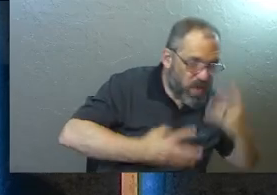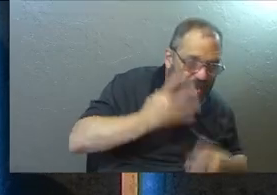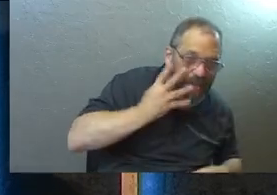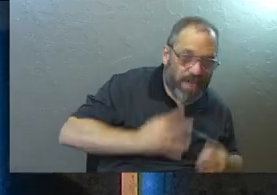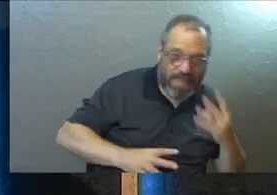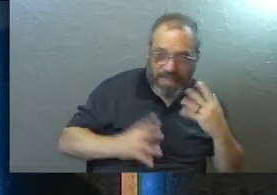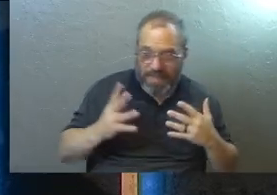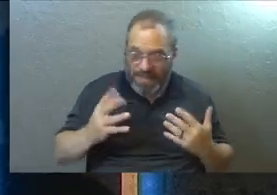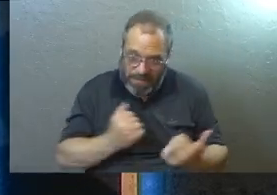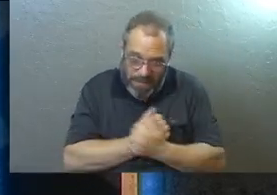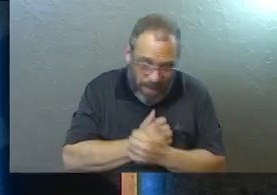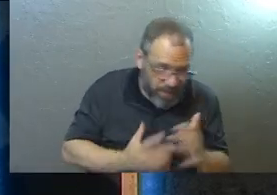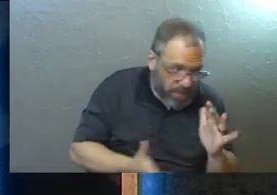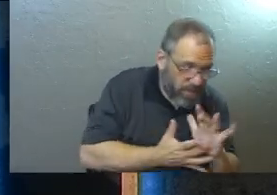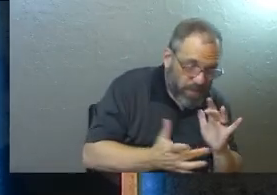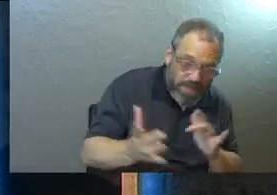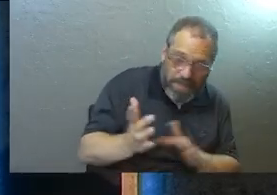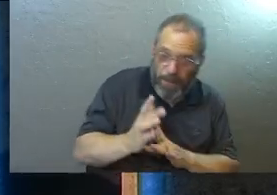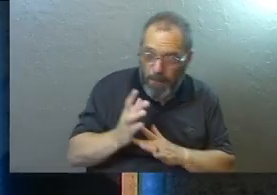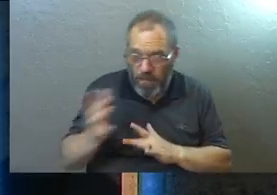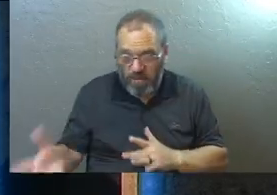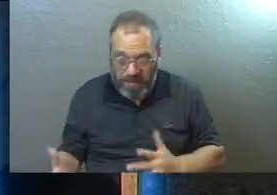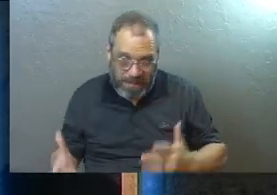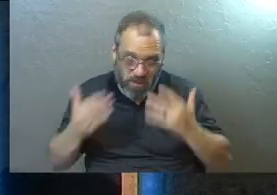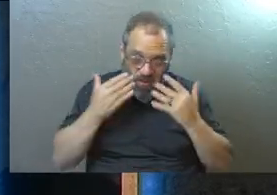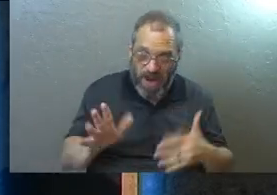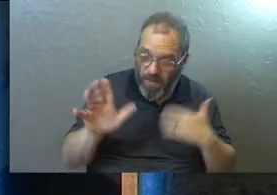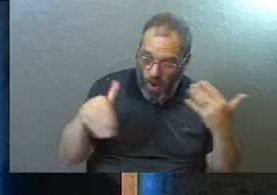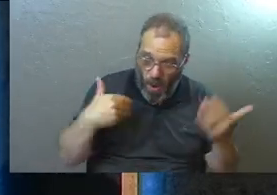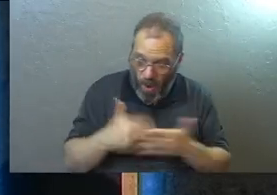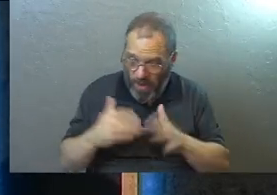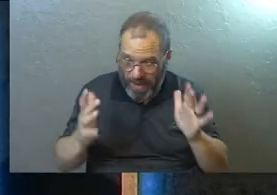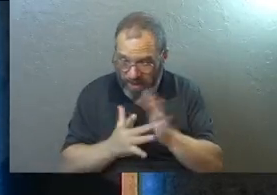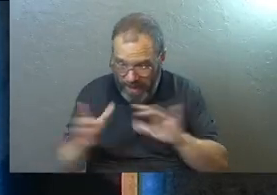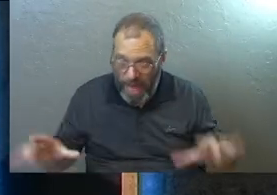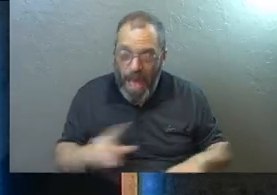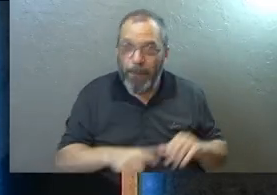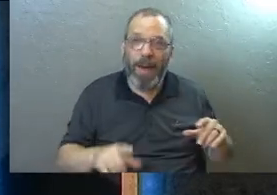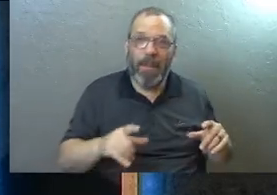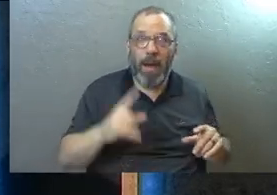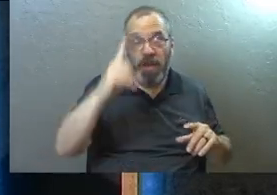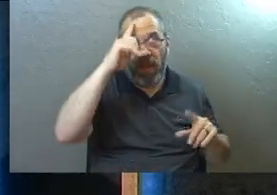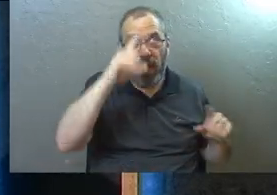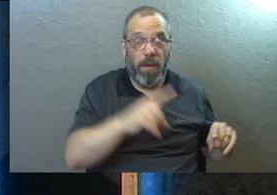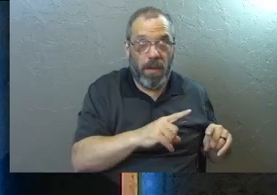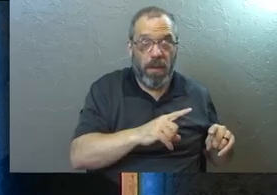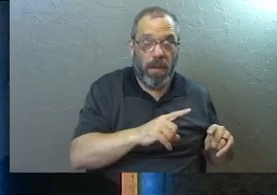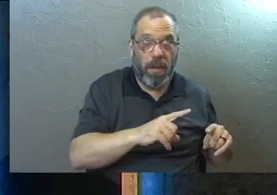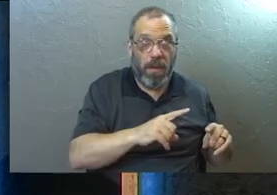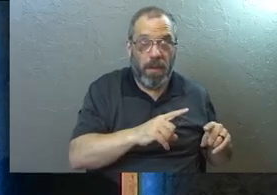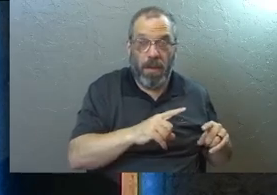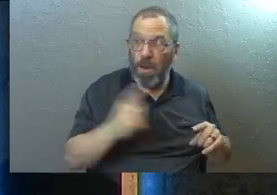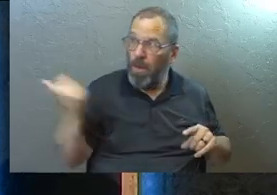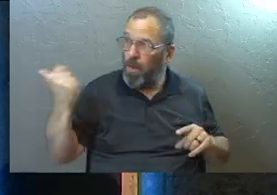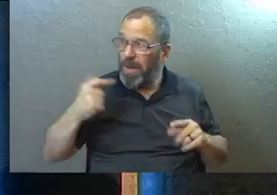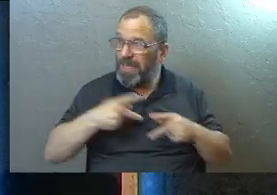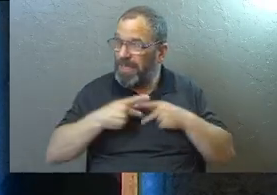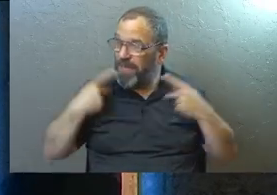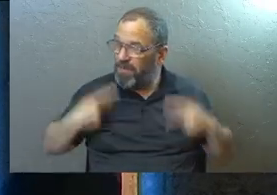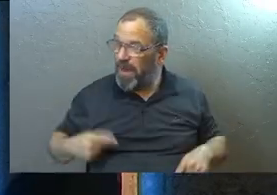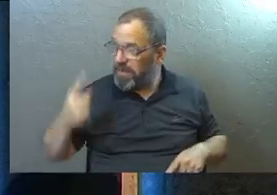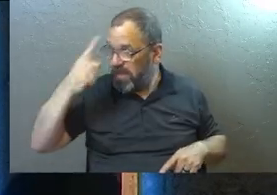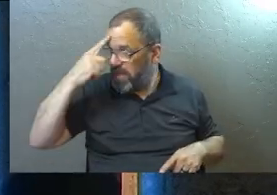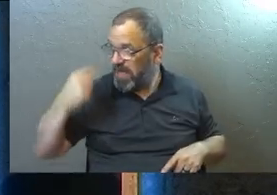she's loving Jesus and she's thankful for everything that he's done, but she's simultaneously wondering, what does this Pharisee think of me?